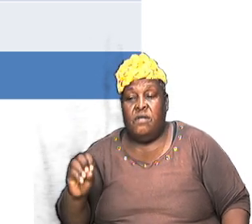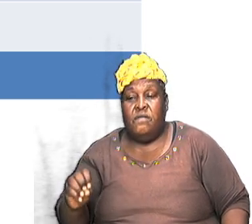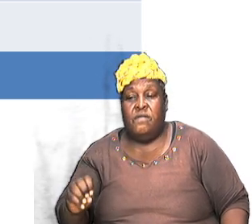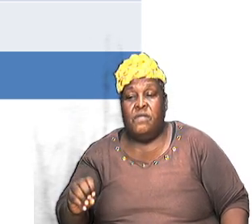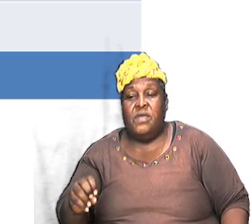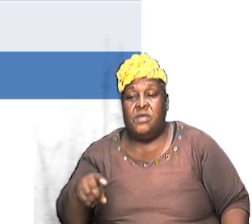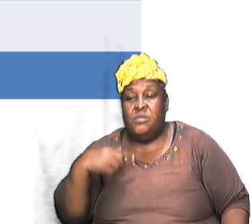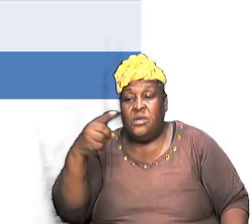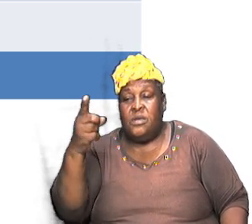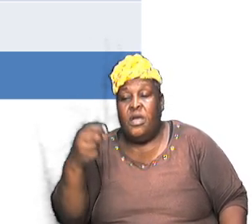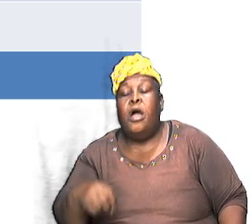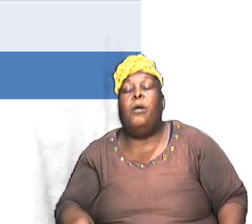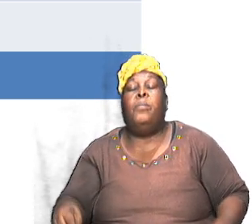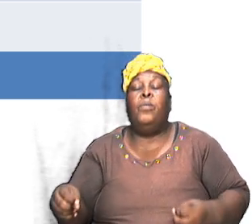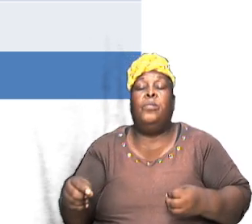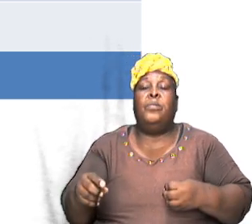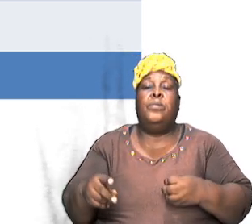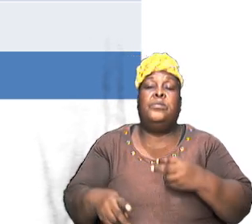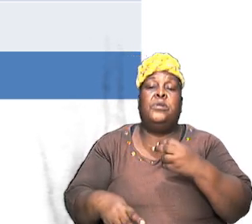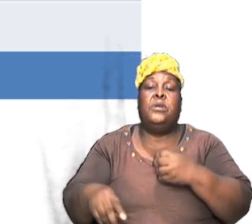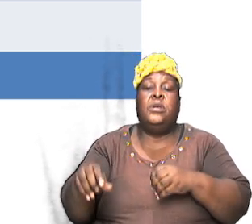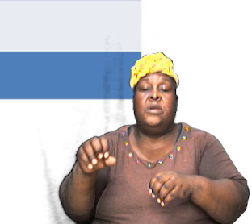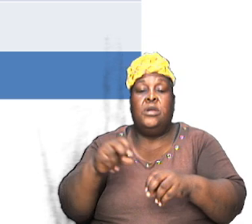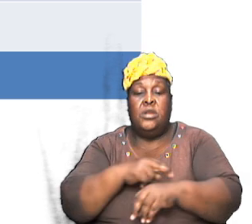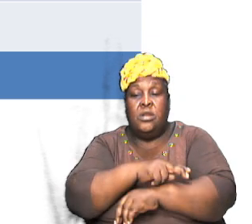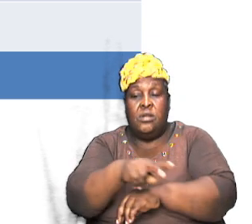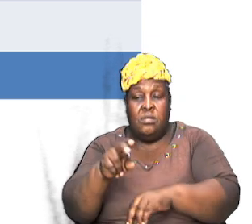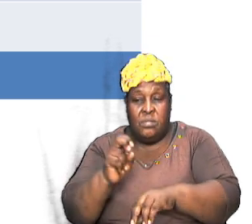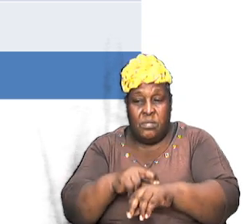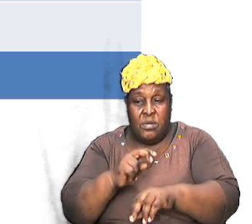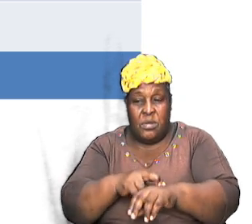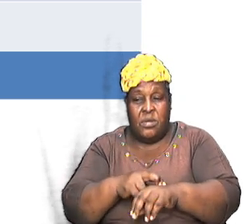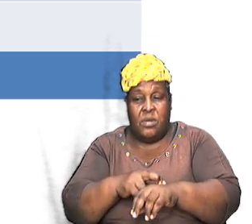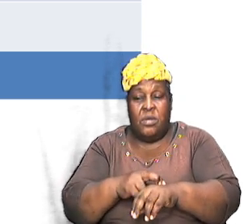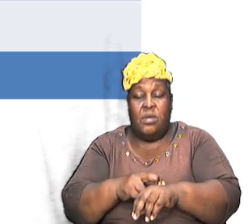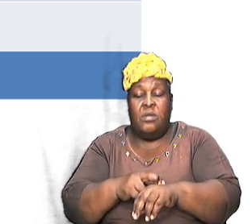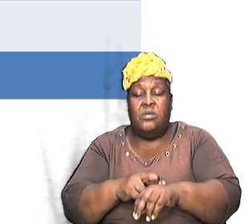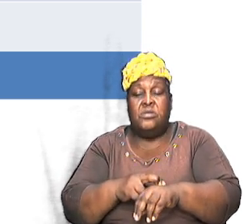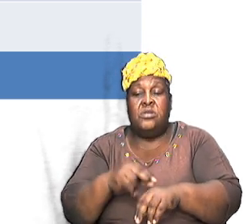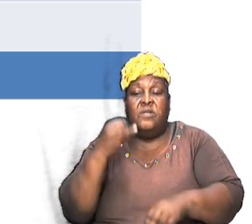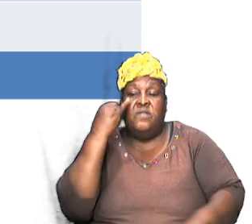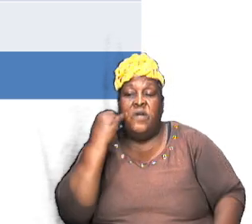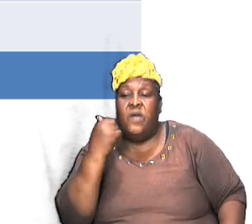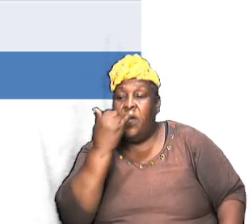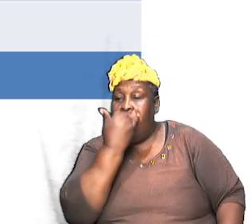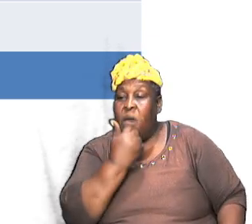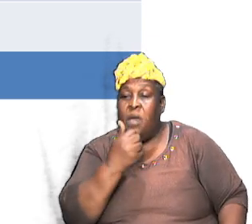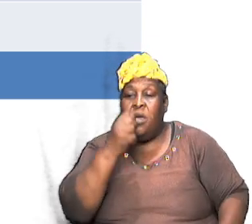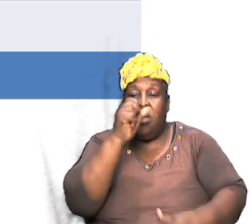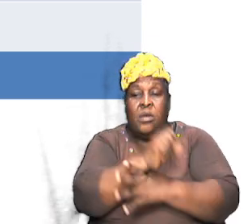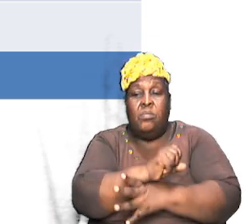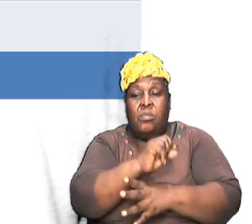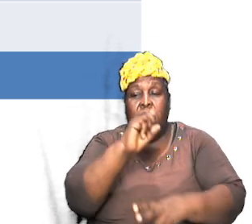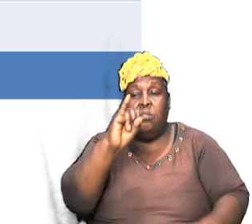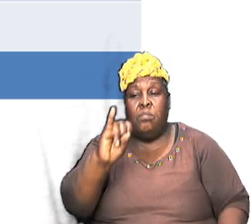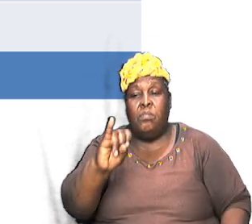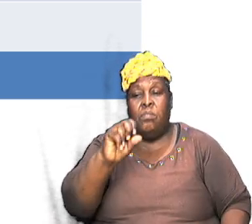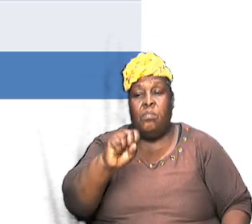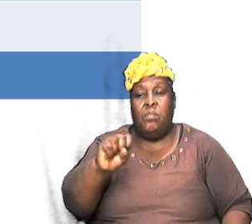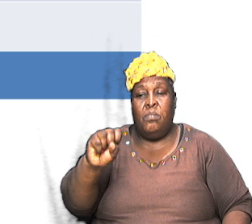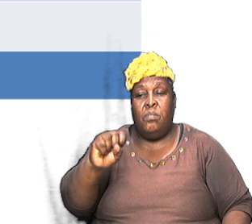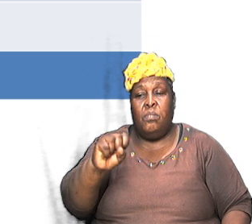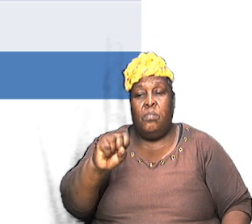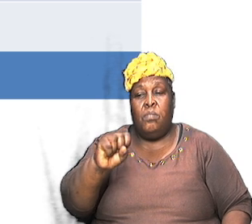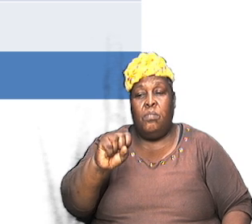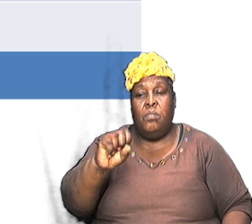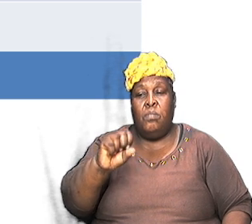patriarchs that were the patriarchs of the nation of Israel Abraham Isaac and Jacob and then